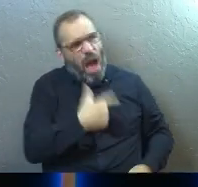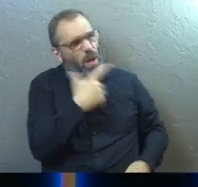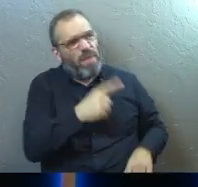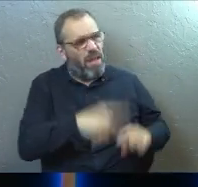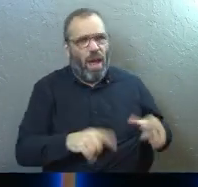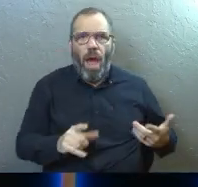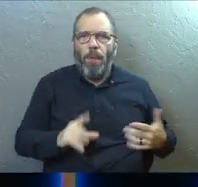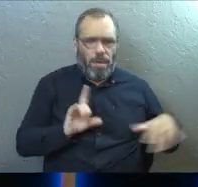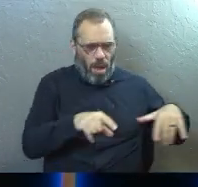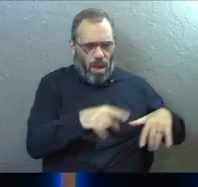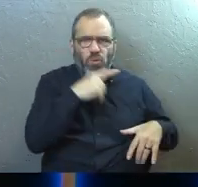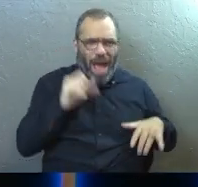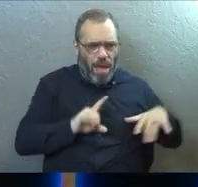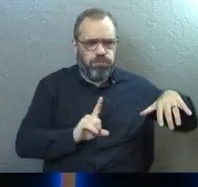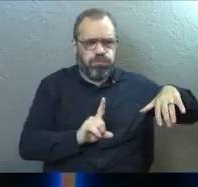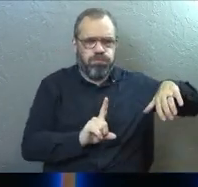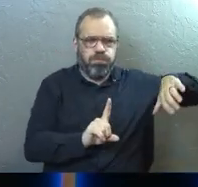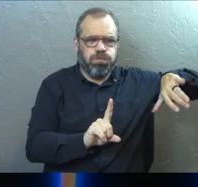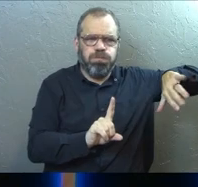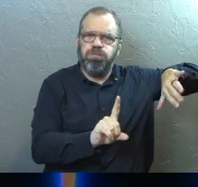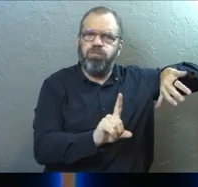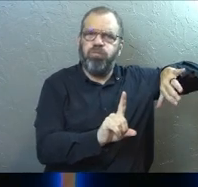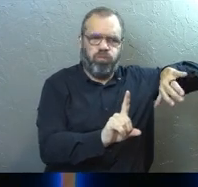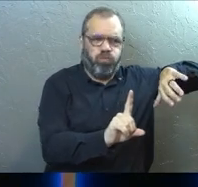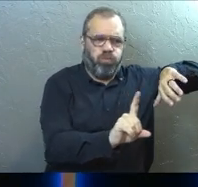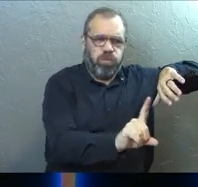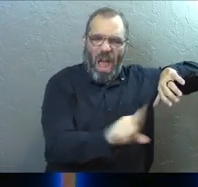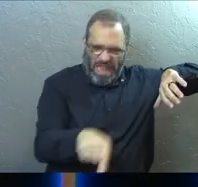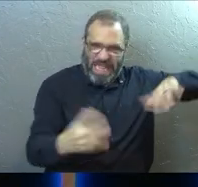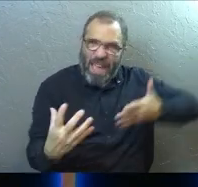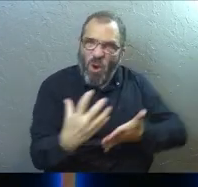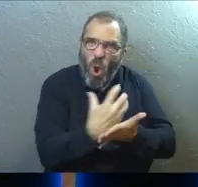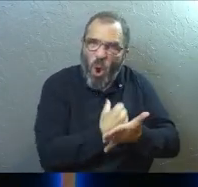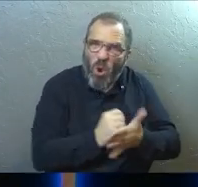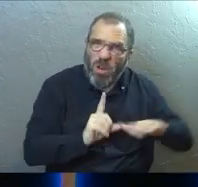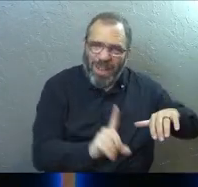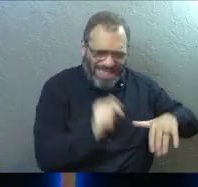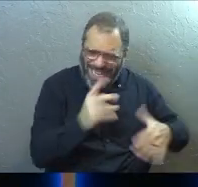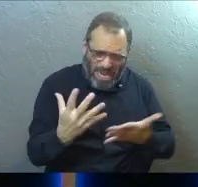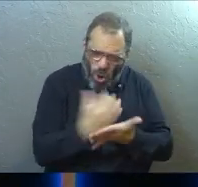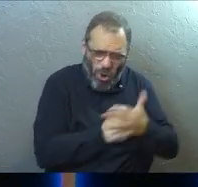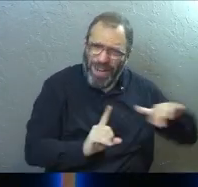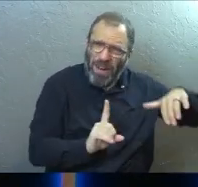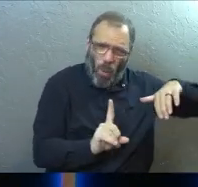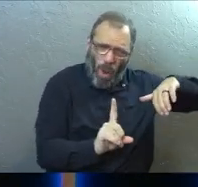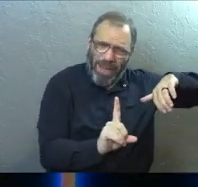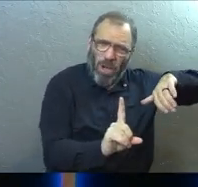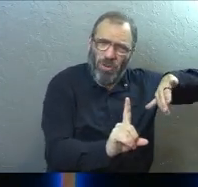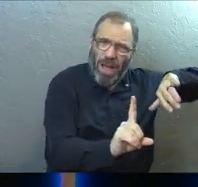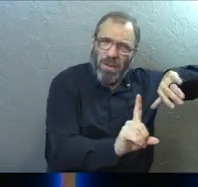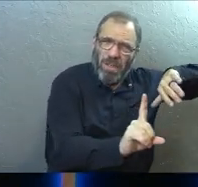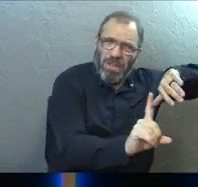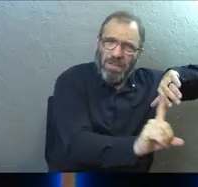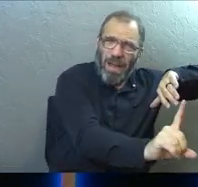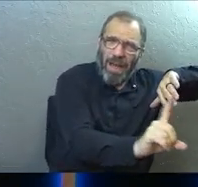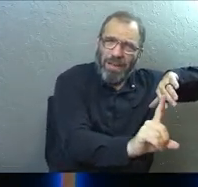to walk through on dry land as if they had earned it. They didn't earn it. Right?